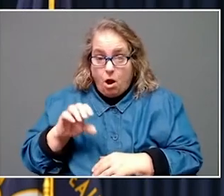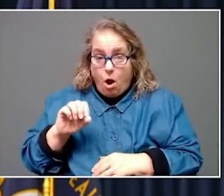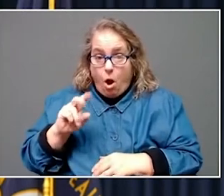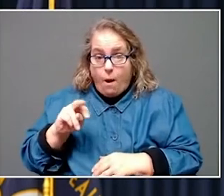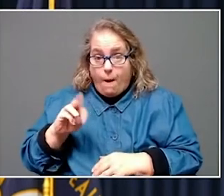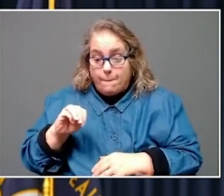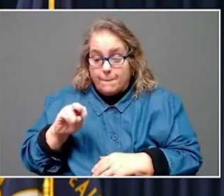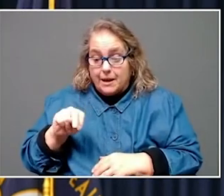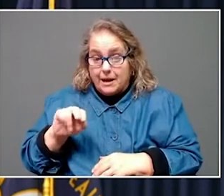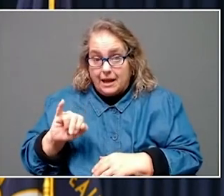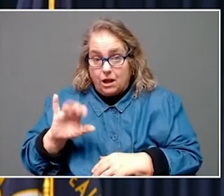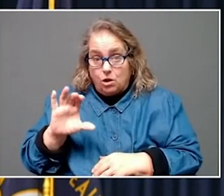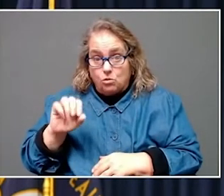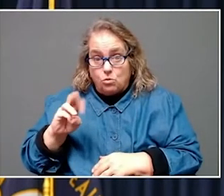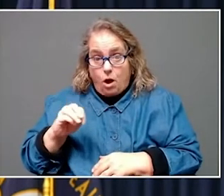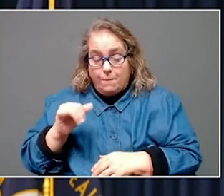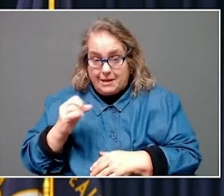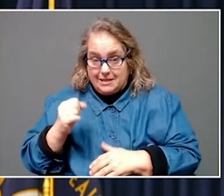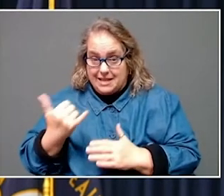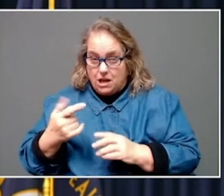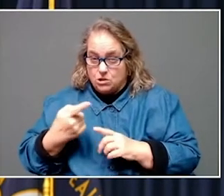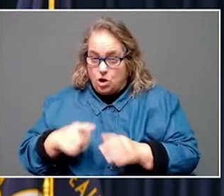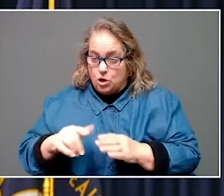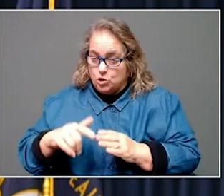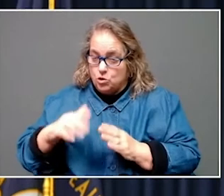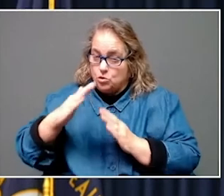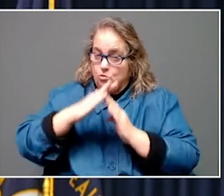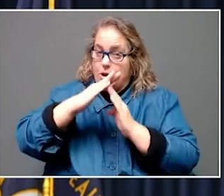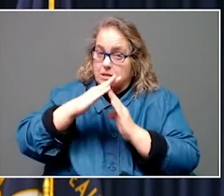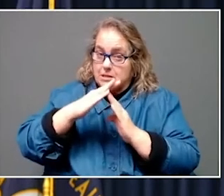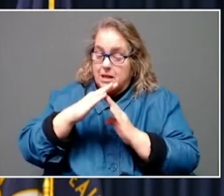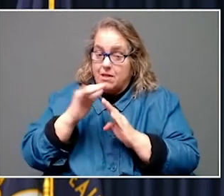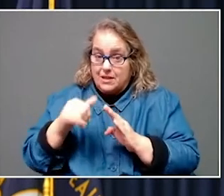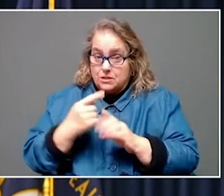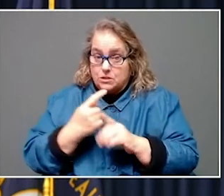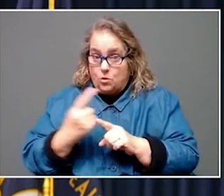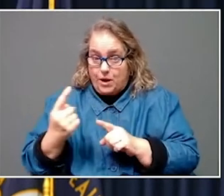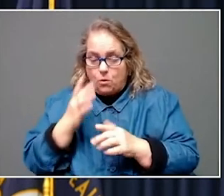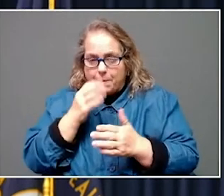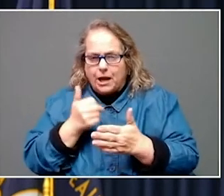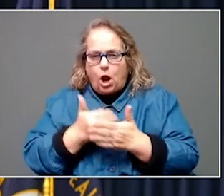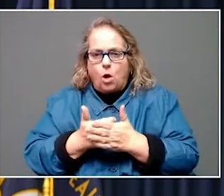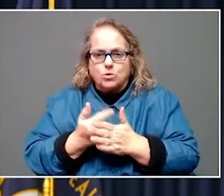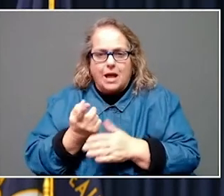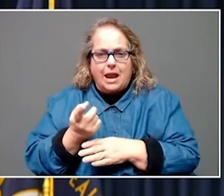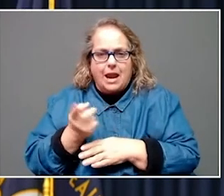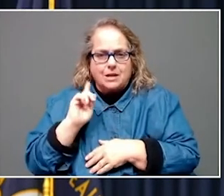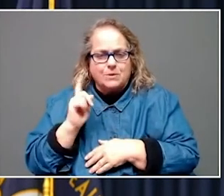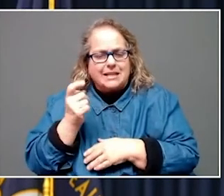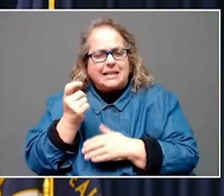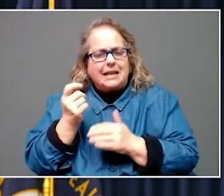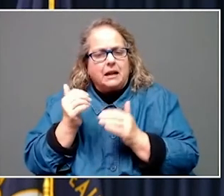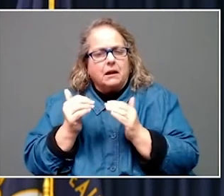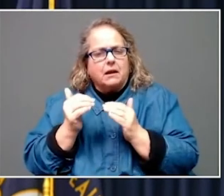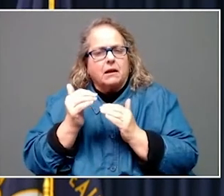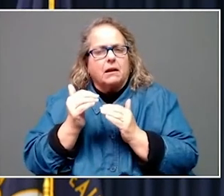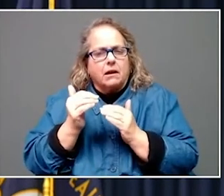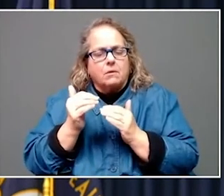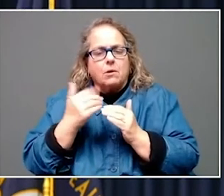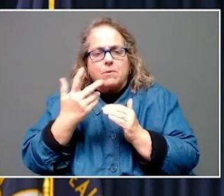Governor Beshear noted that his 12-year-old son, Will, who recently tested positive for COVID, continues to experience only mild symptoms.